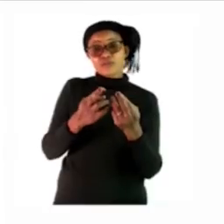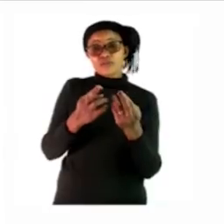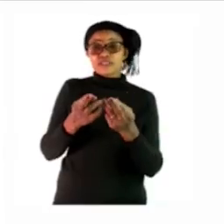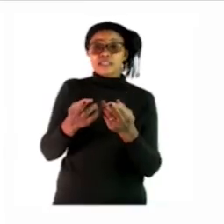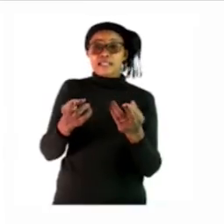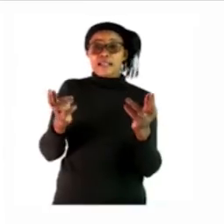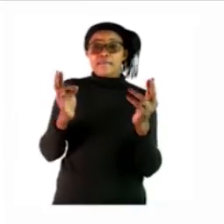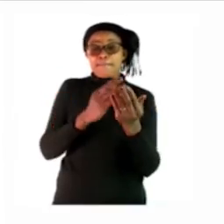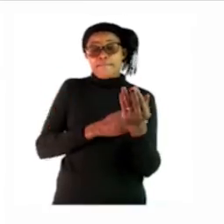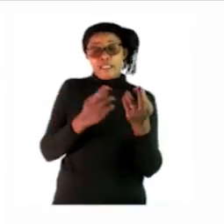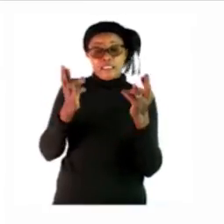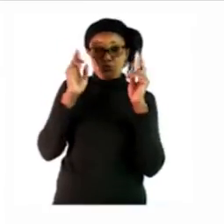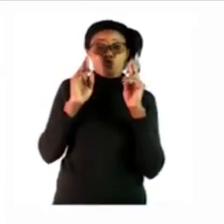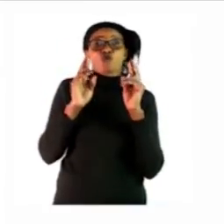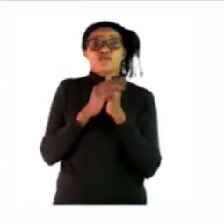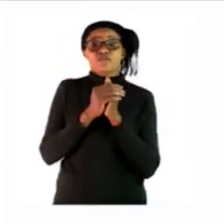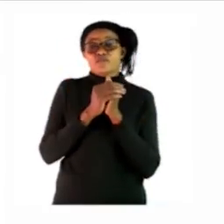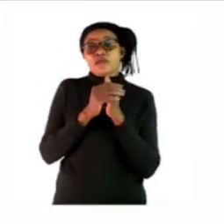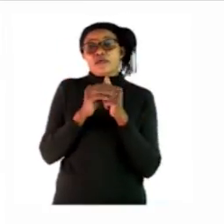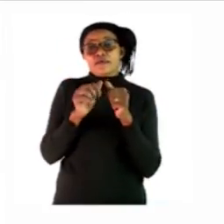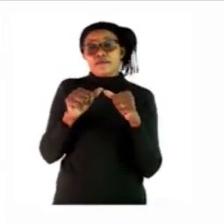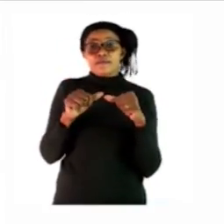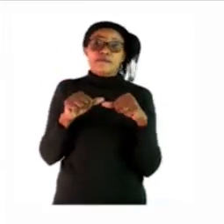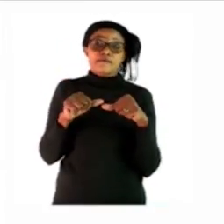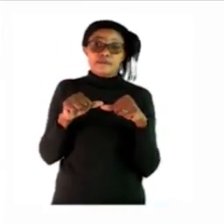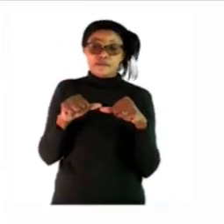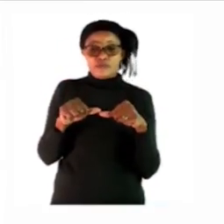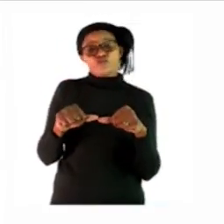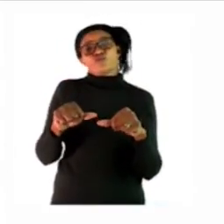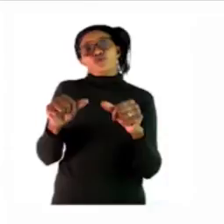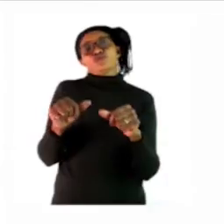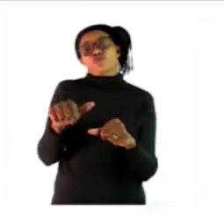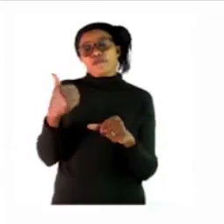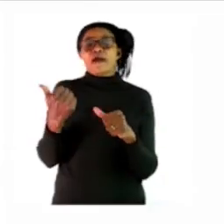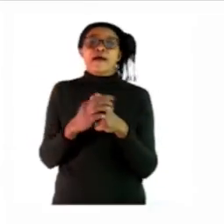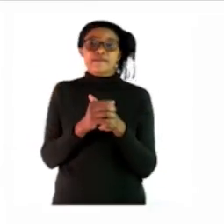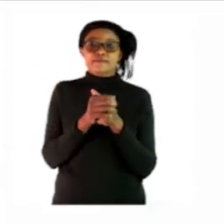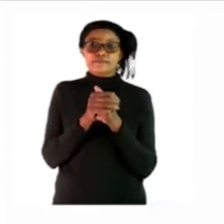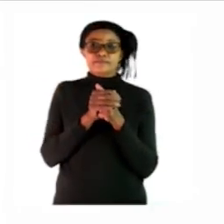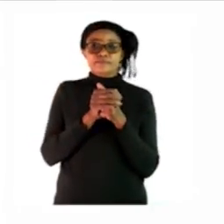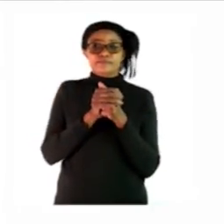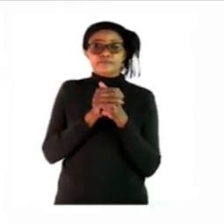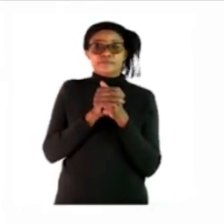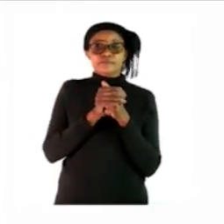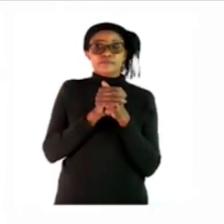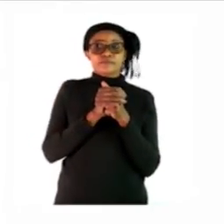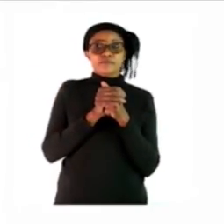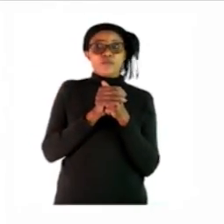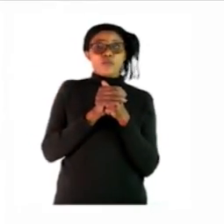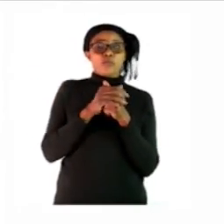that is what you have to do on that part let's go over to the next